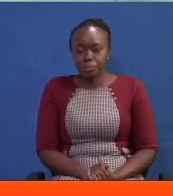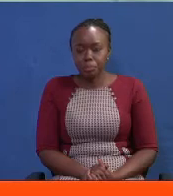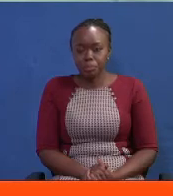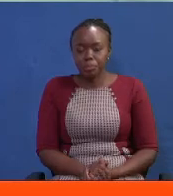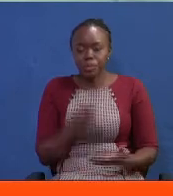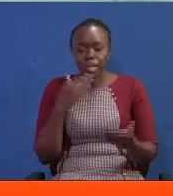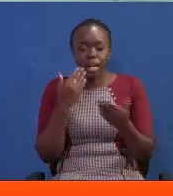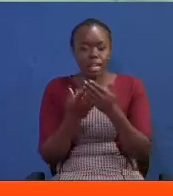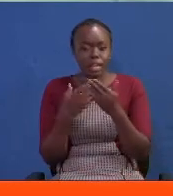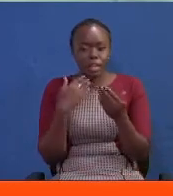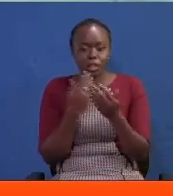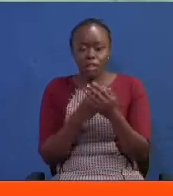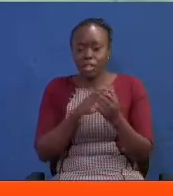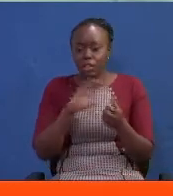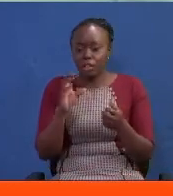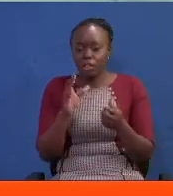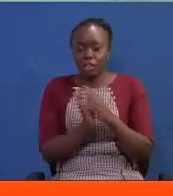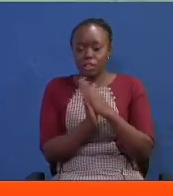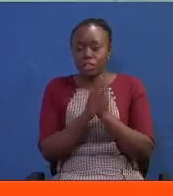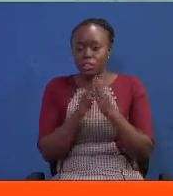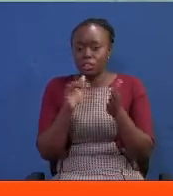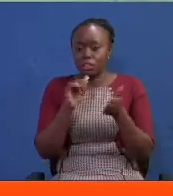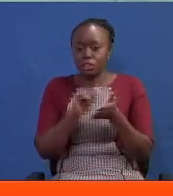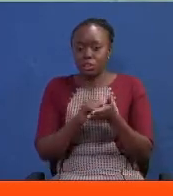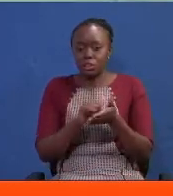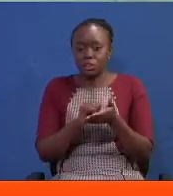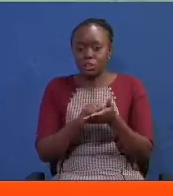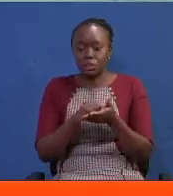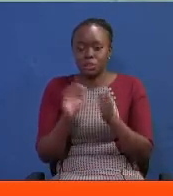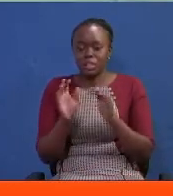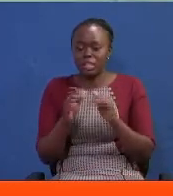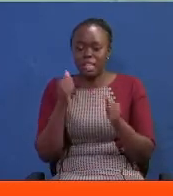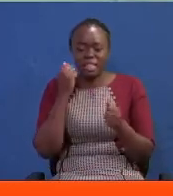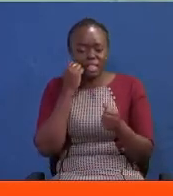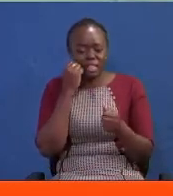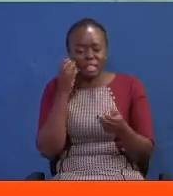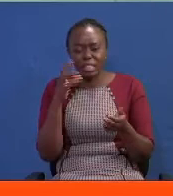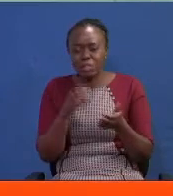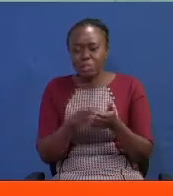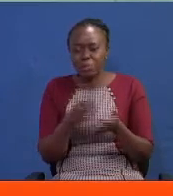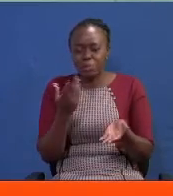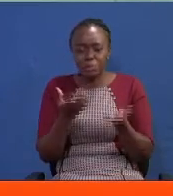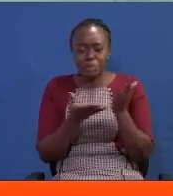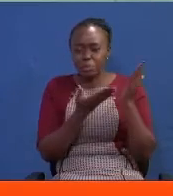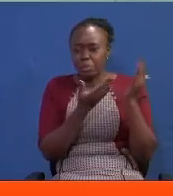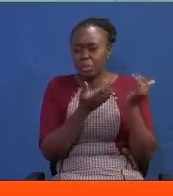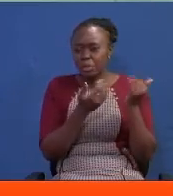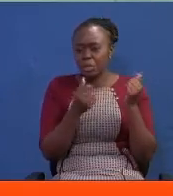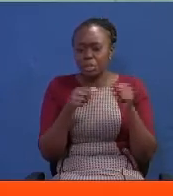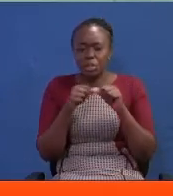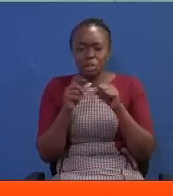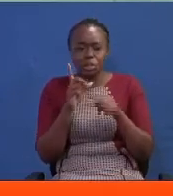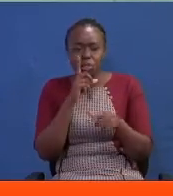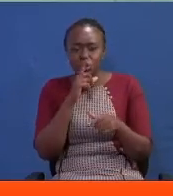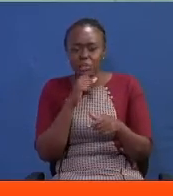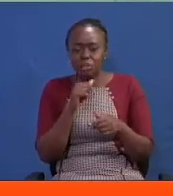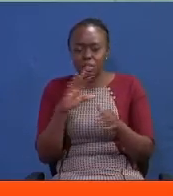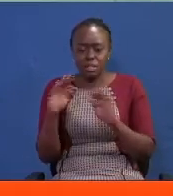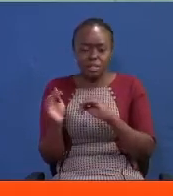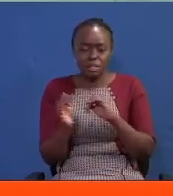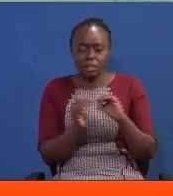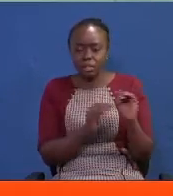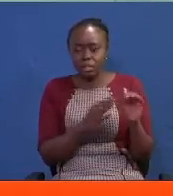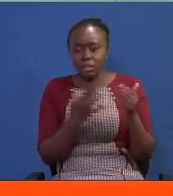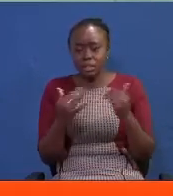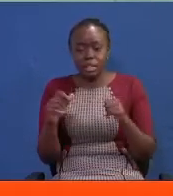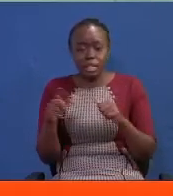Thank you, Carla and Kimoyle for that particular story, a sad situation there. We hope that the Wrangles will come to an end. Now, a